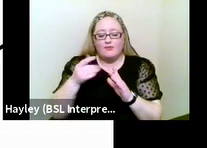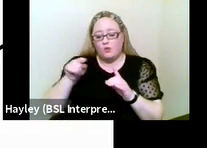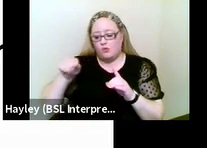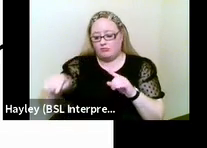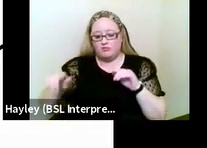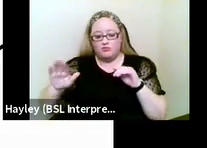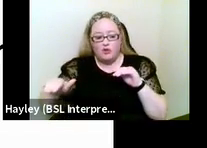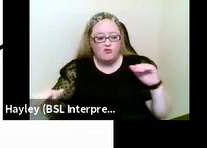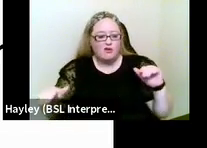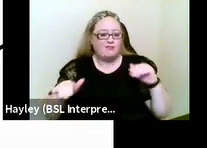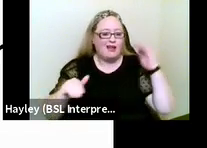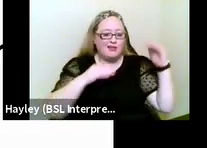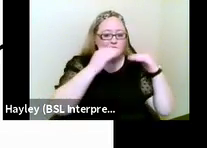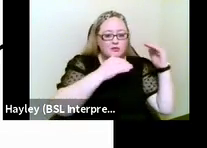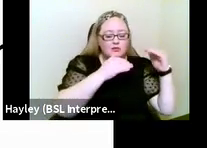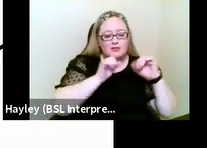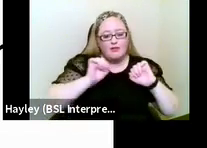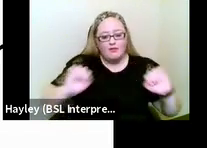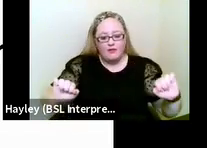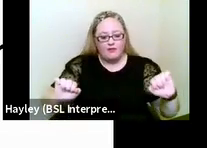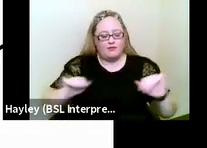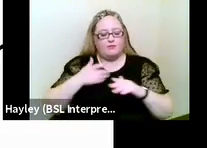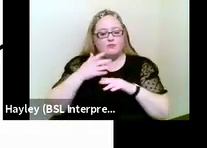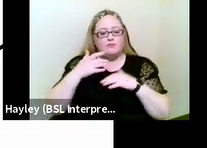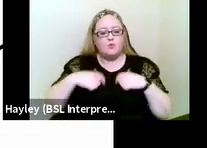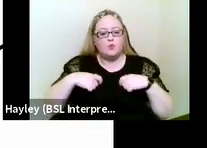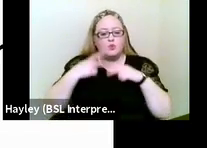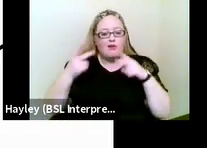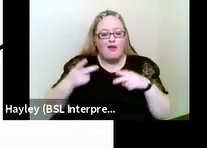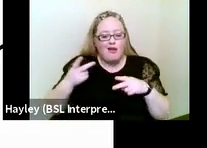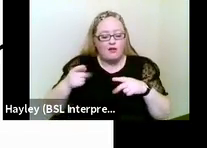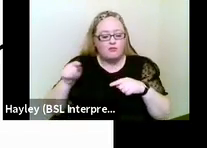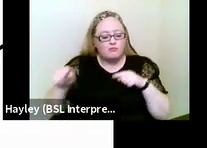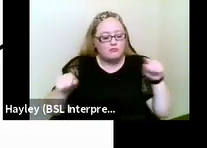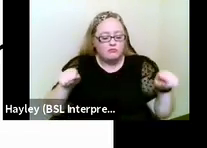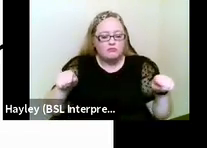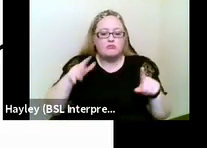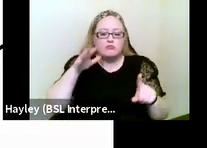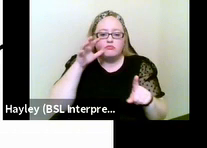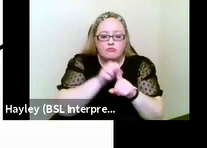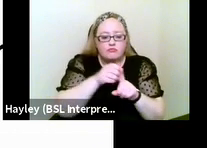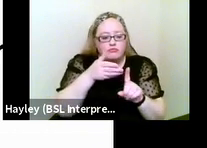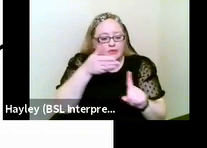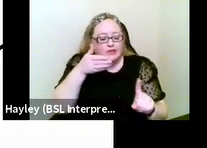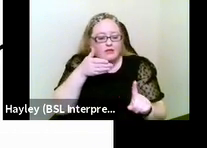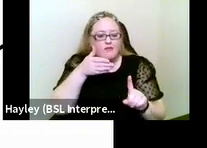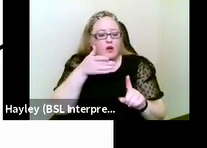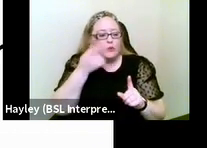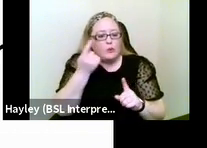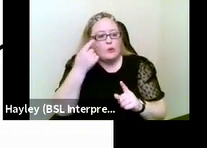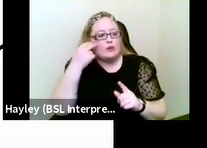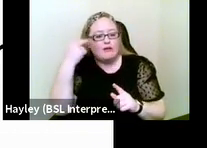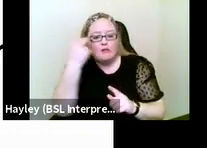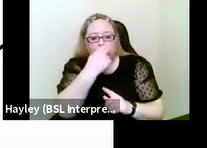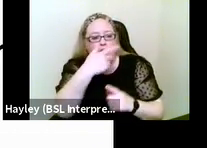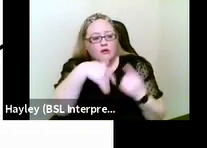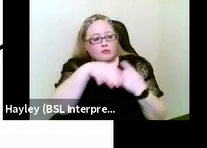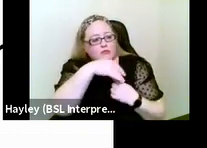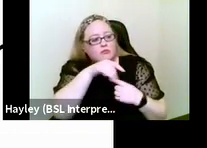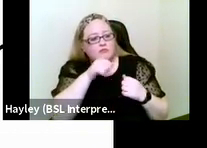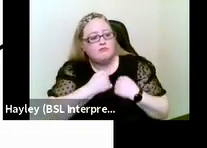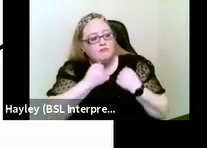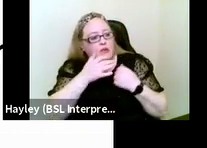and their social care. So we see their identification of deafblind people in their area and keeping a record.